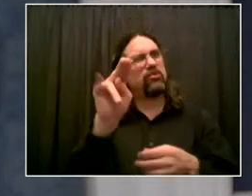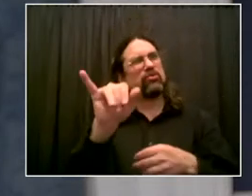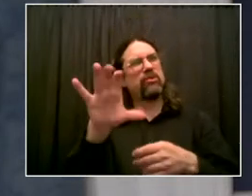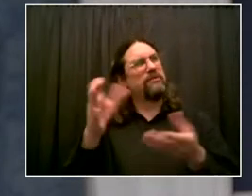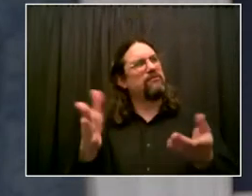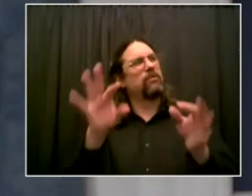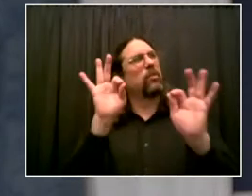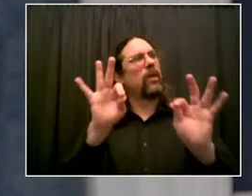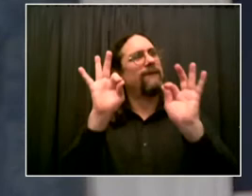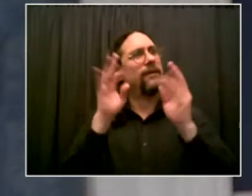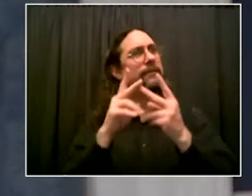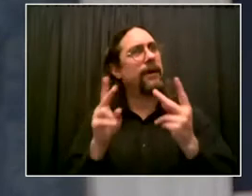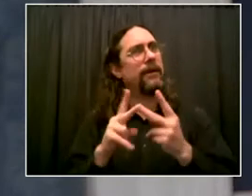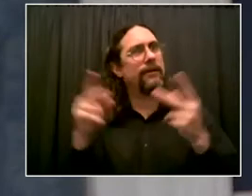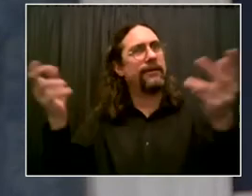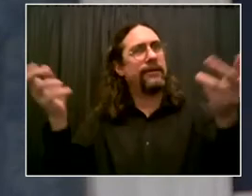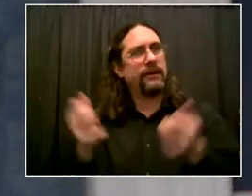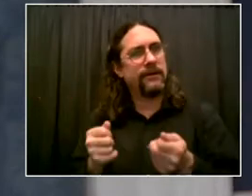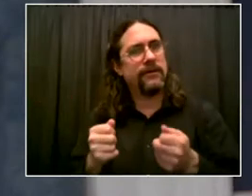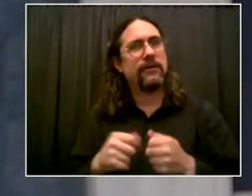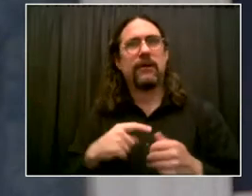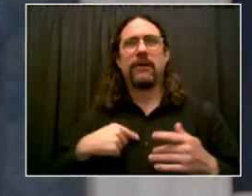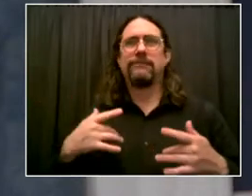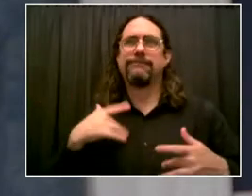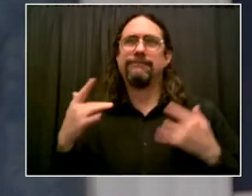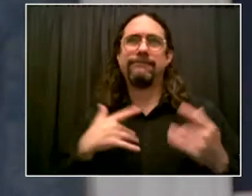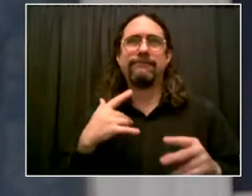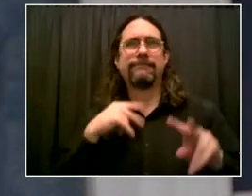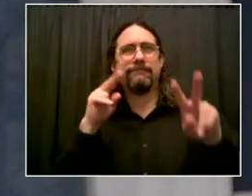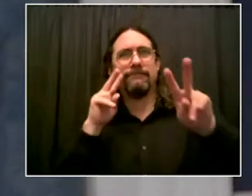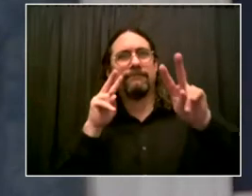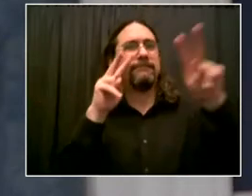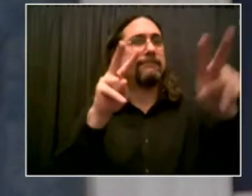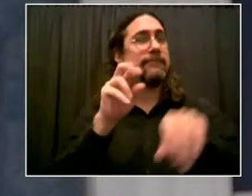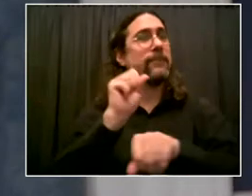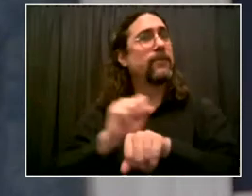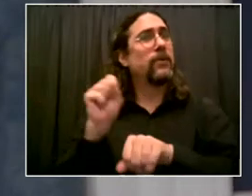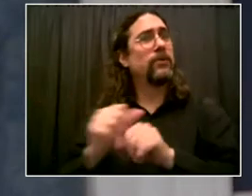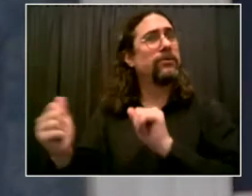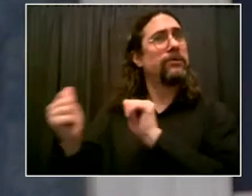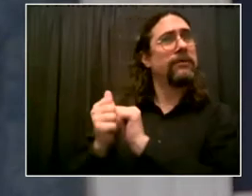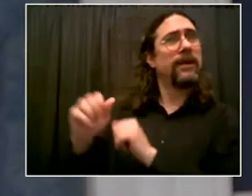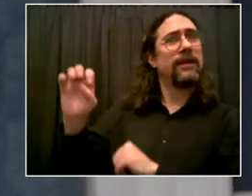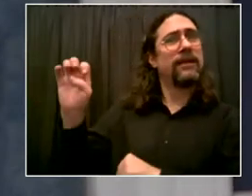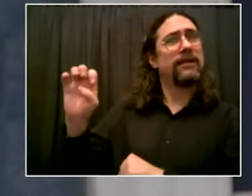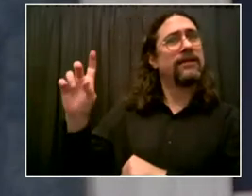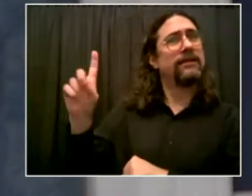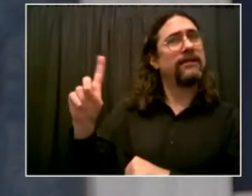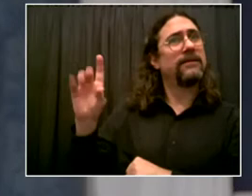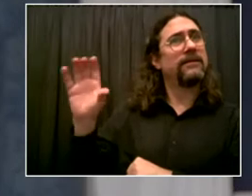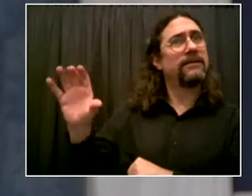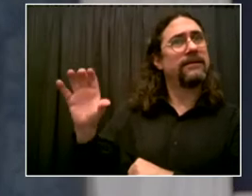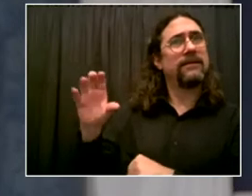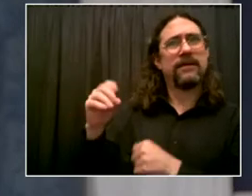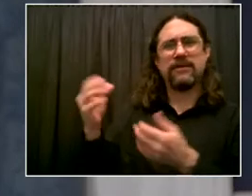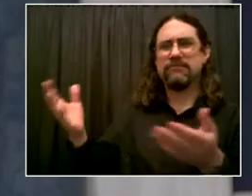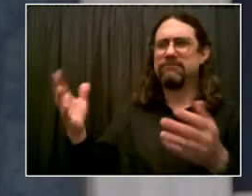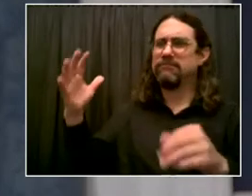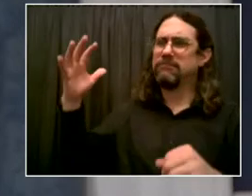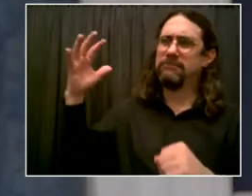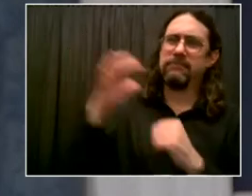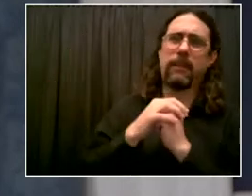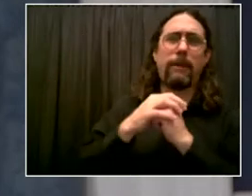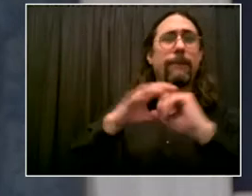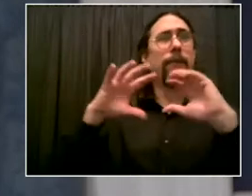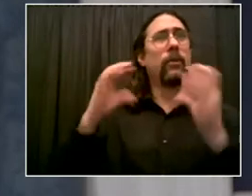EDC staff. They're some of the most amazing public servants I know, to make sure that we all work together for an equitable and sustainable New York. And